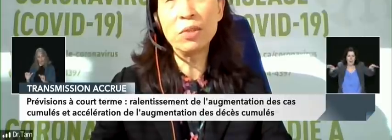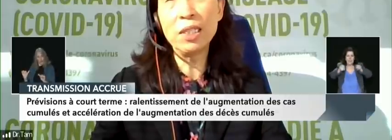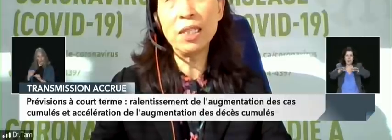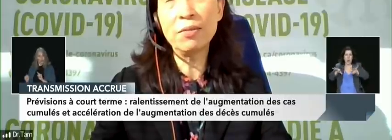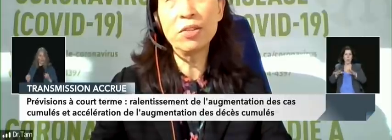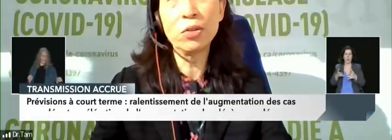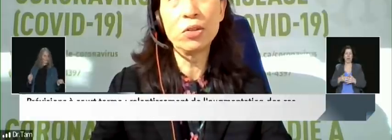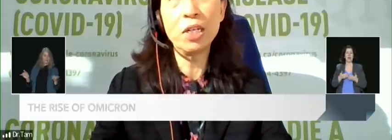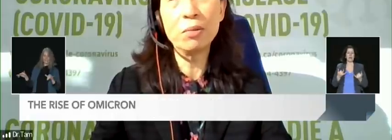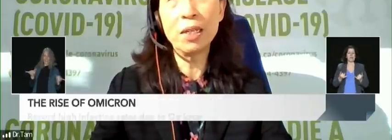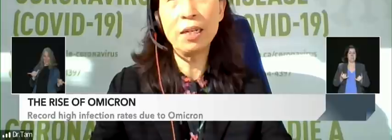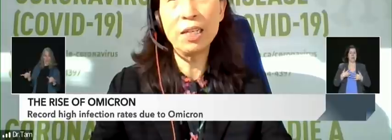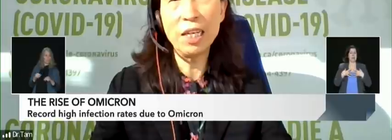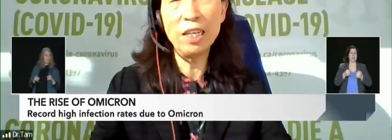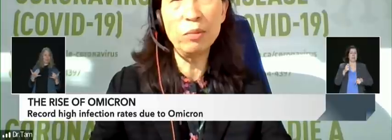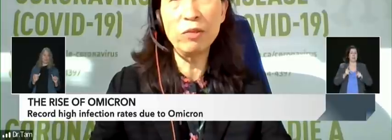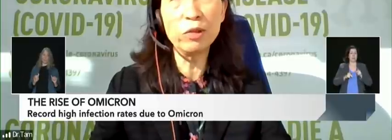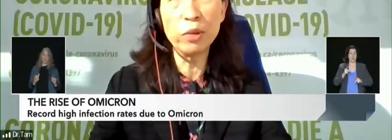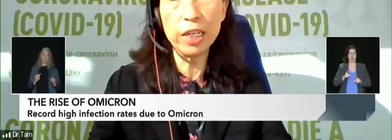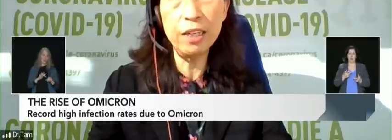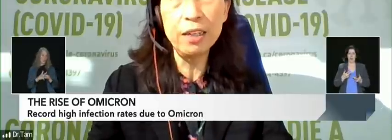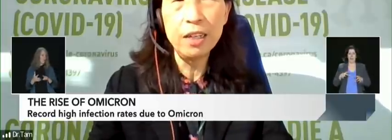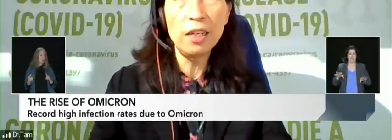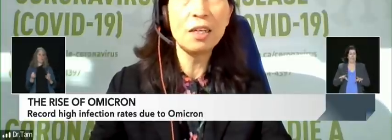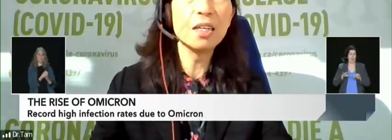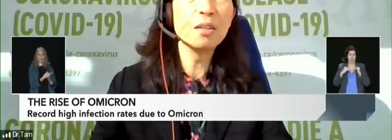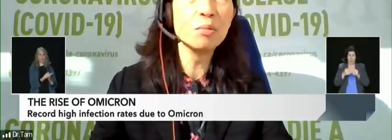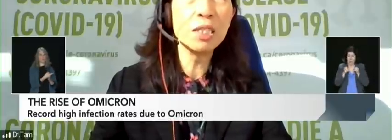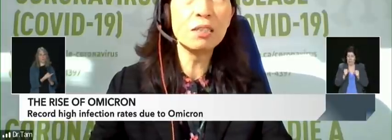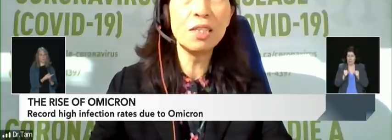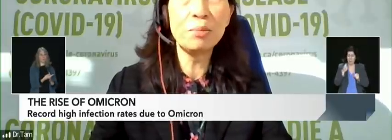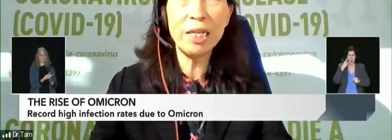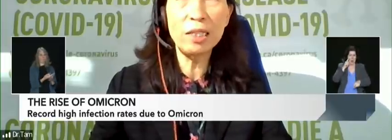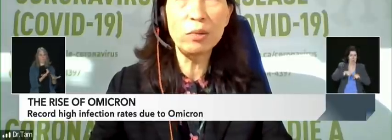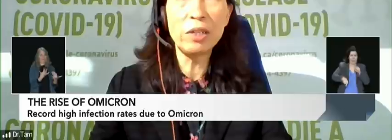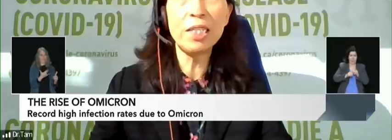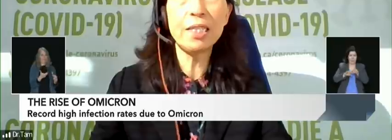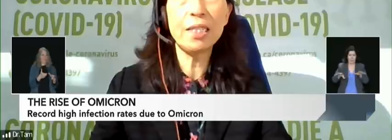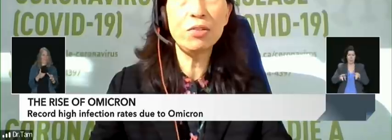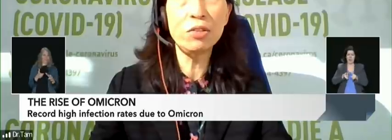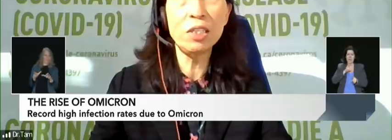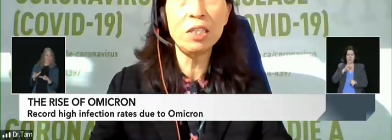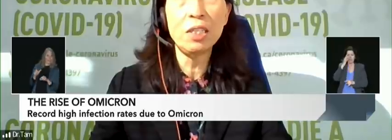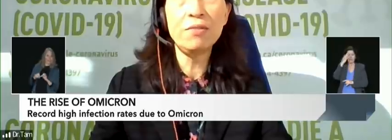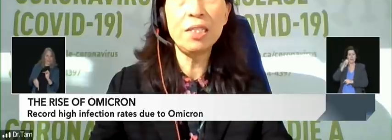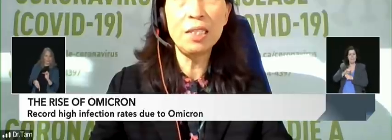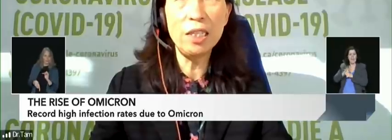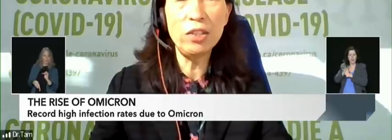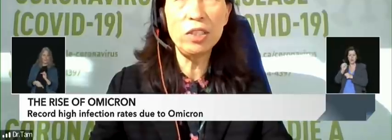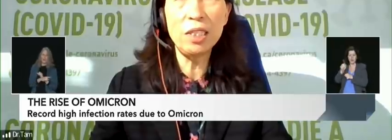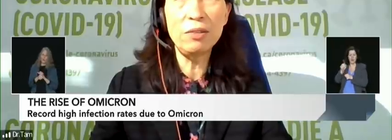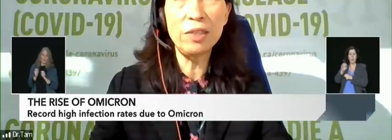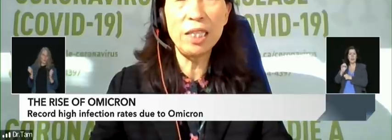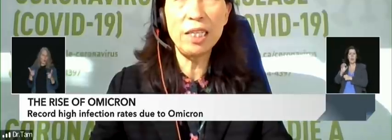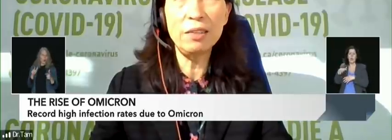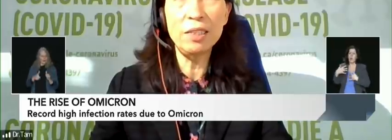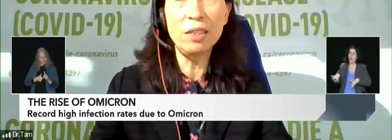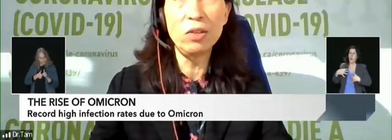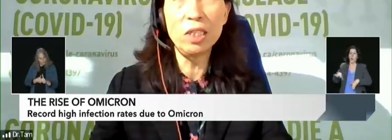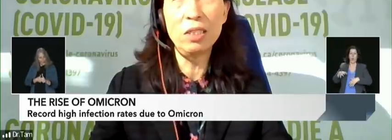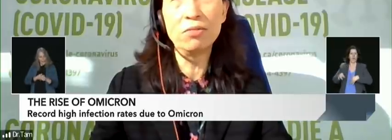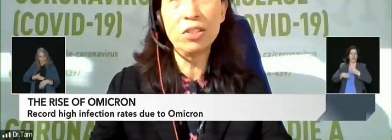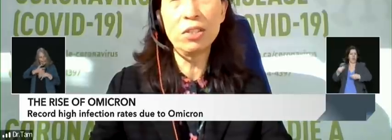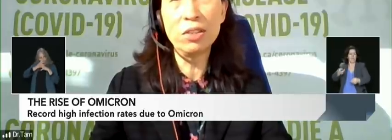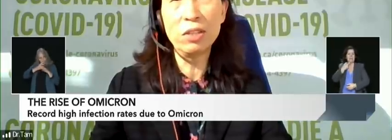virus that we have to all up our game everywhere including mask wearing etc ventilation and everything